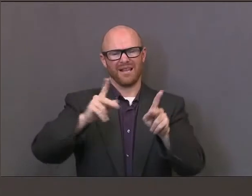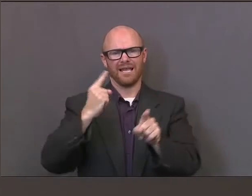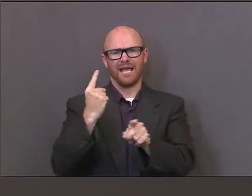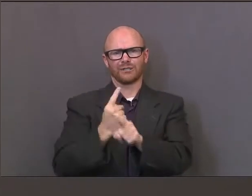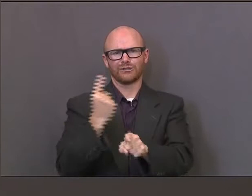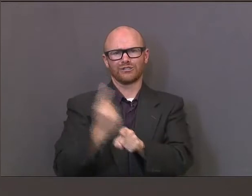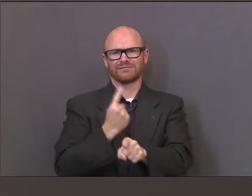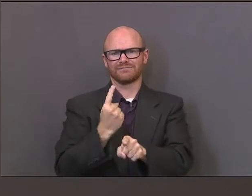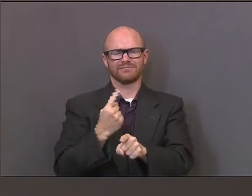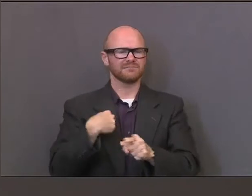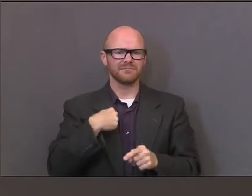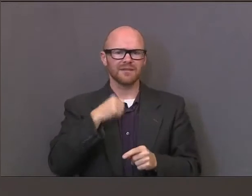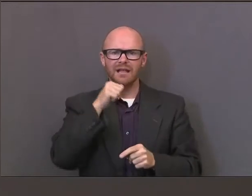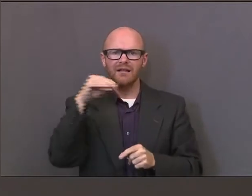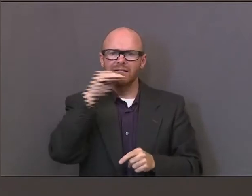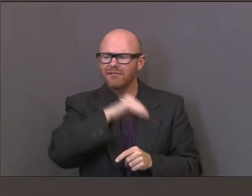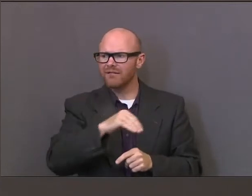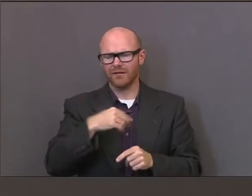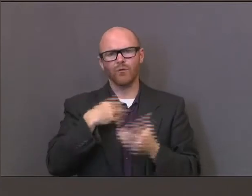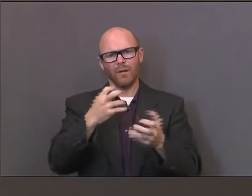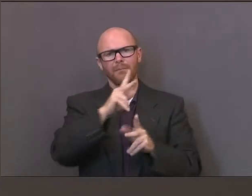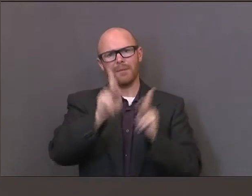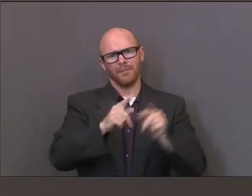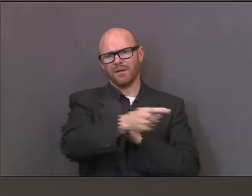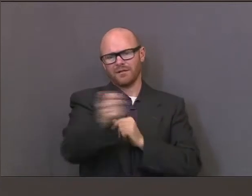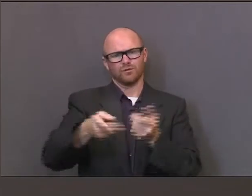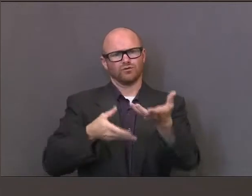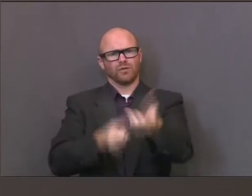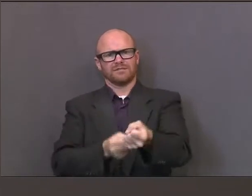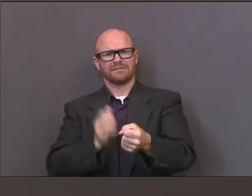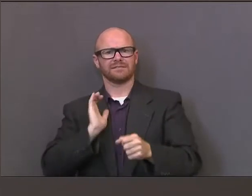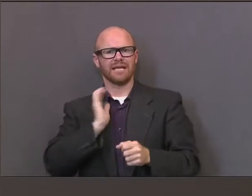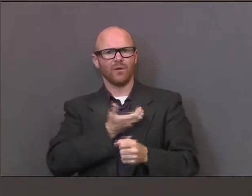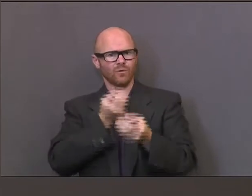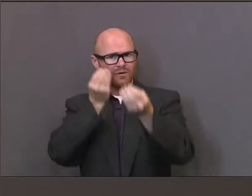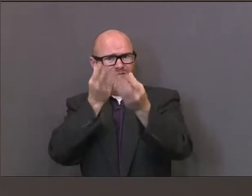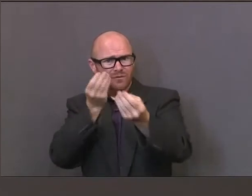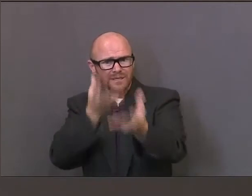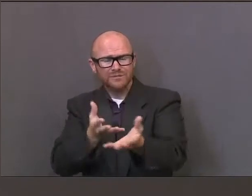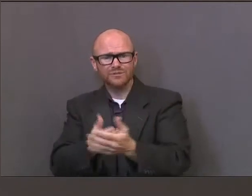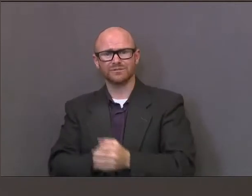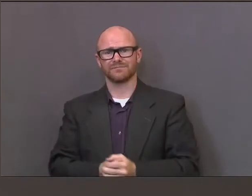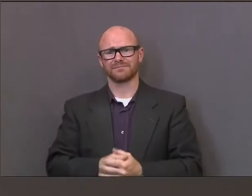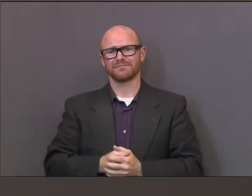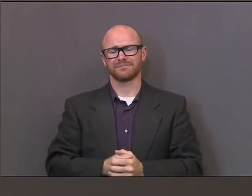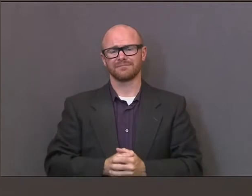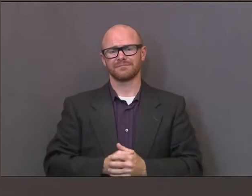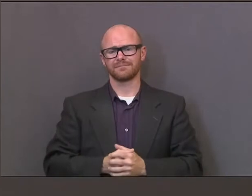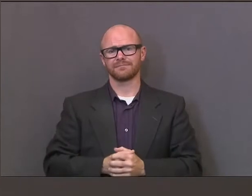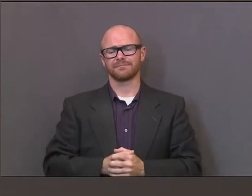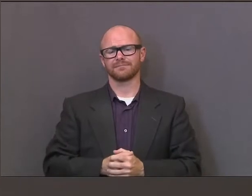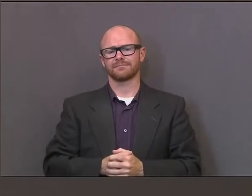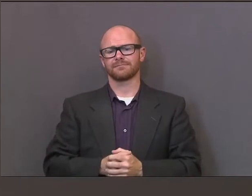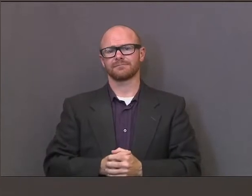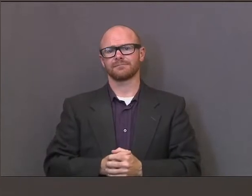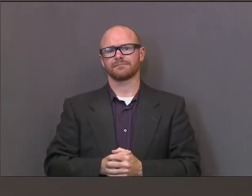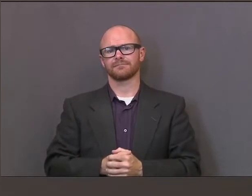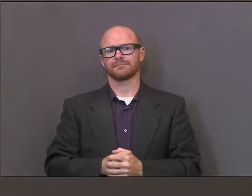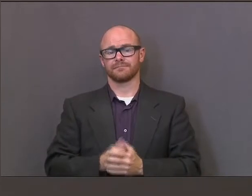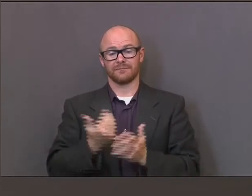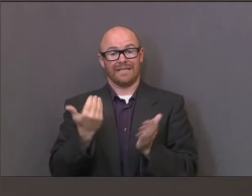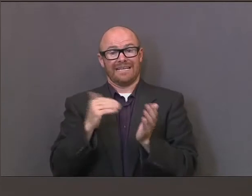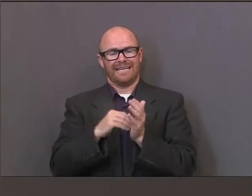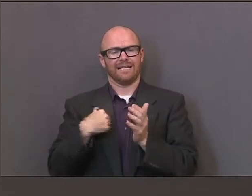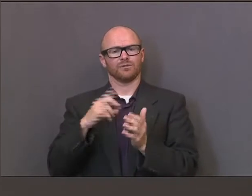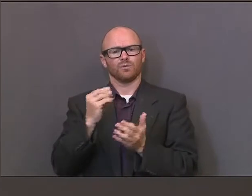data that we give you as to be truthful and accurate, at least as far as can be ascertained. And so, again, we